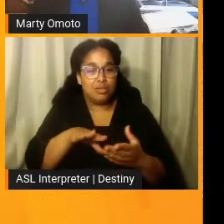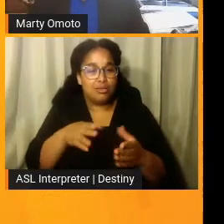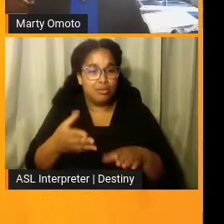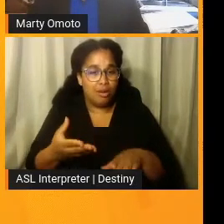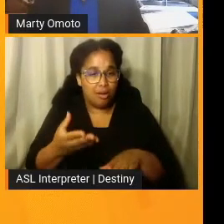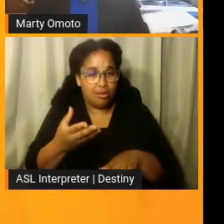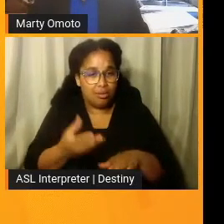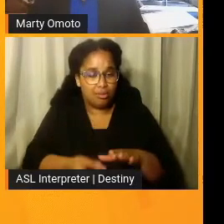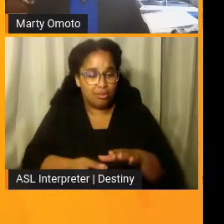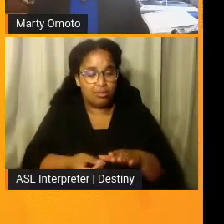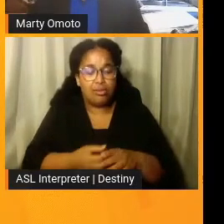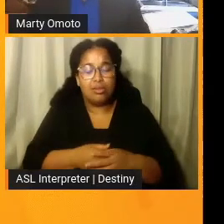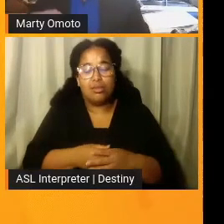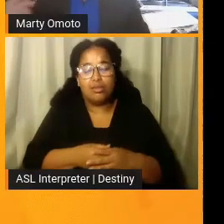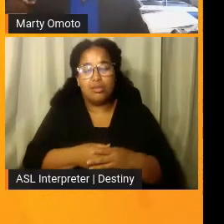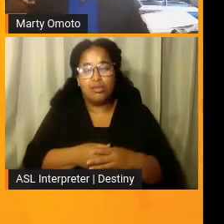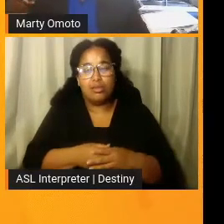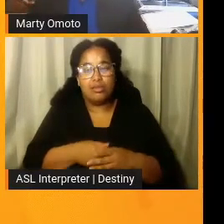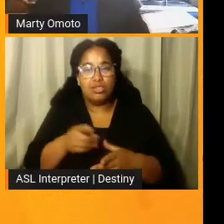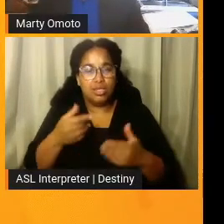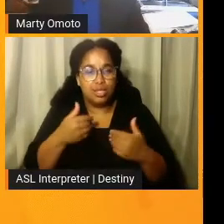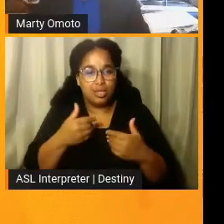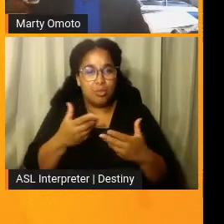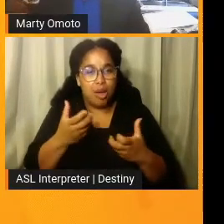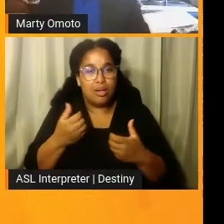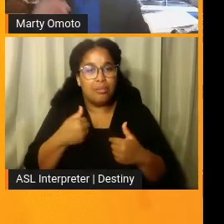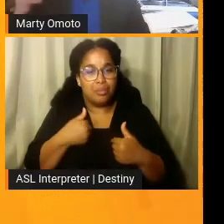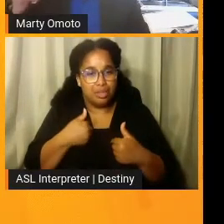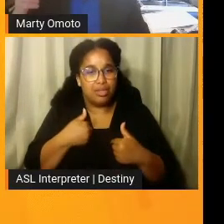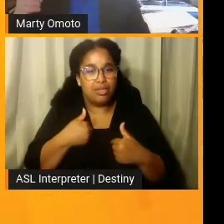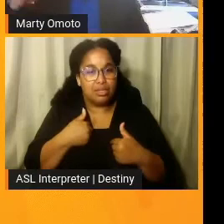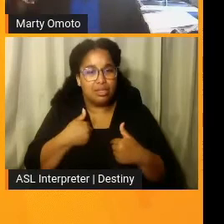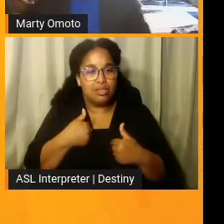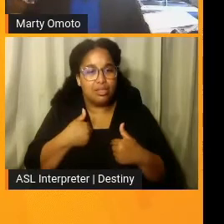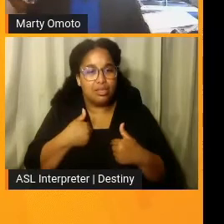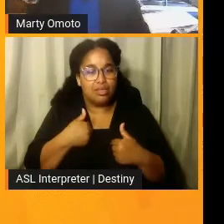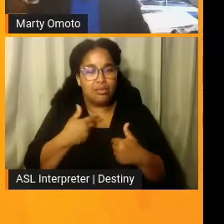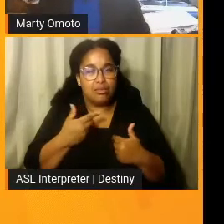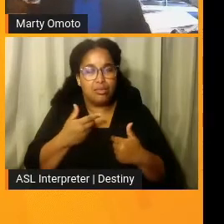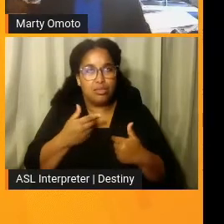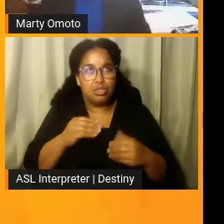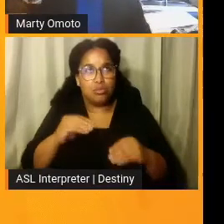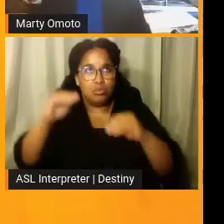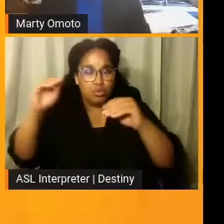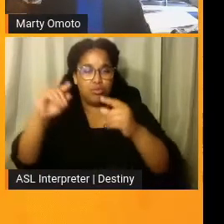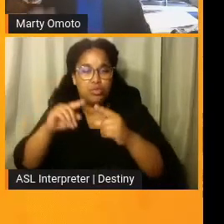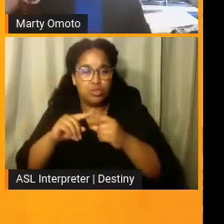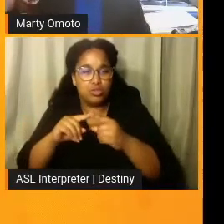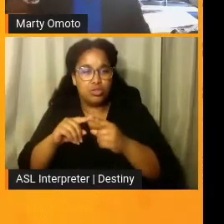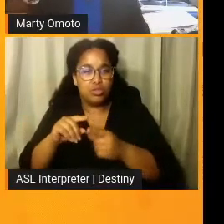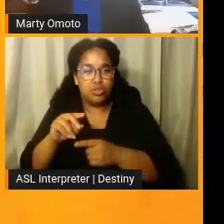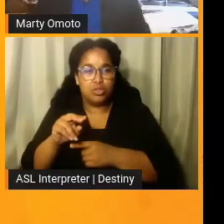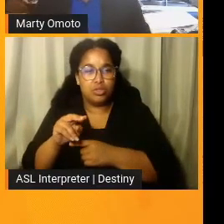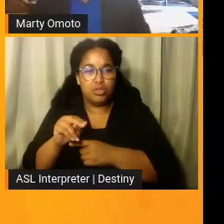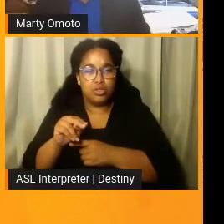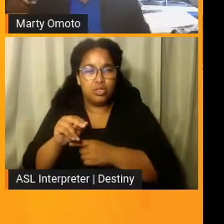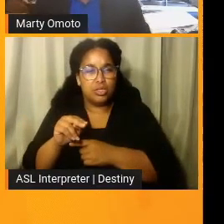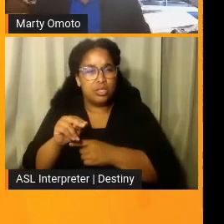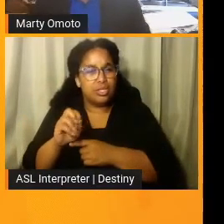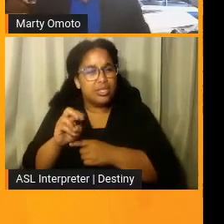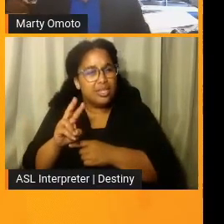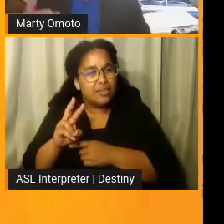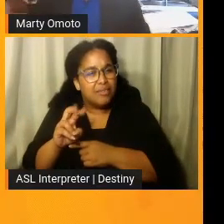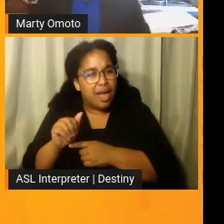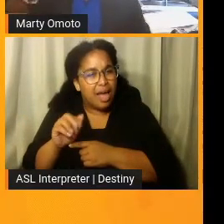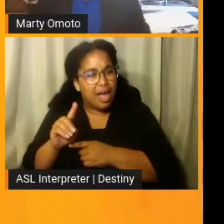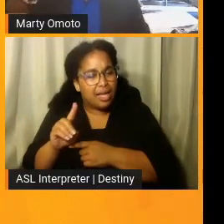uh, she had wanted me to come up and she had moved to Nevada city, which is about an hour away from Sacramento